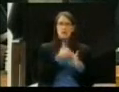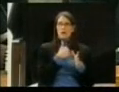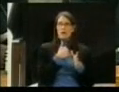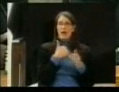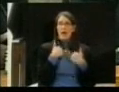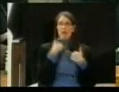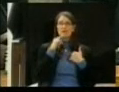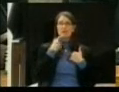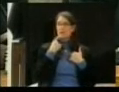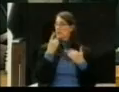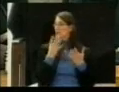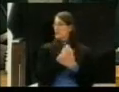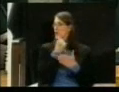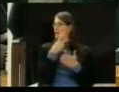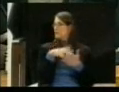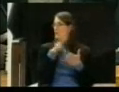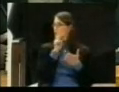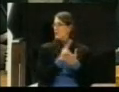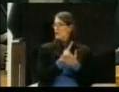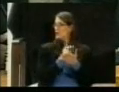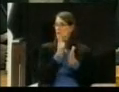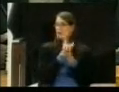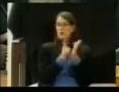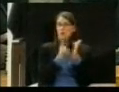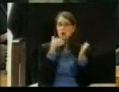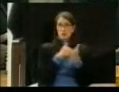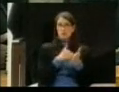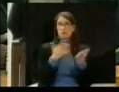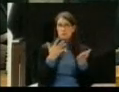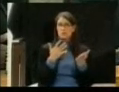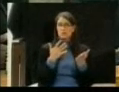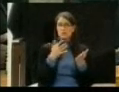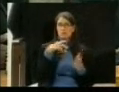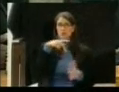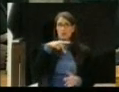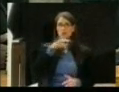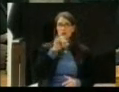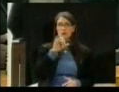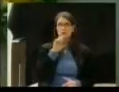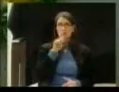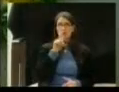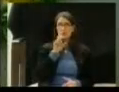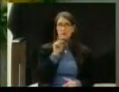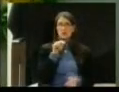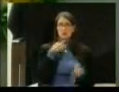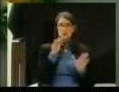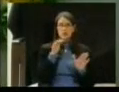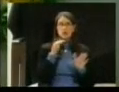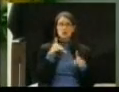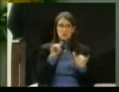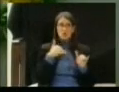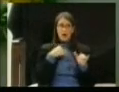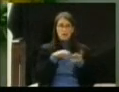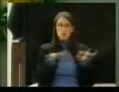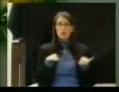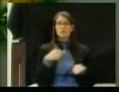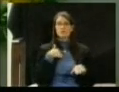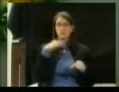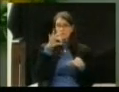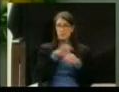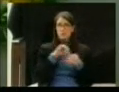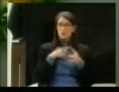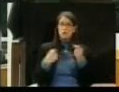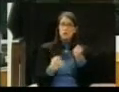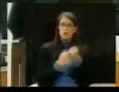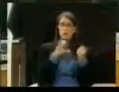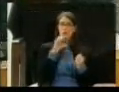Commissioner Pinkston, you still have the floor. Yes, well, you know, I voted to uphold the charter, too. And I don't feel like that anybody up here violated the charter.